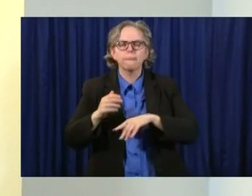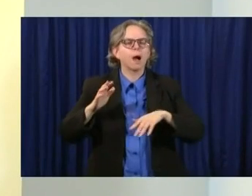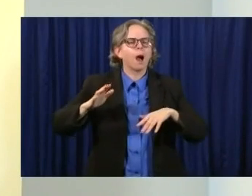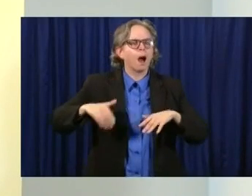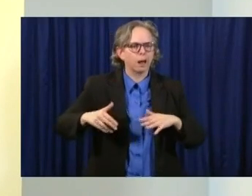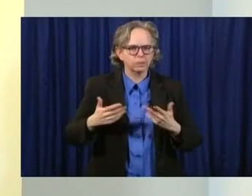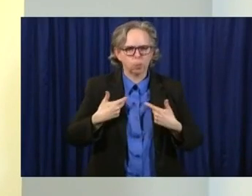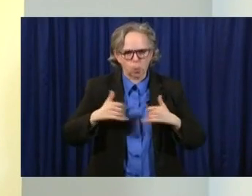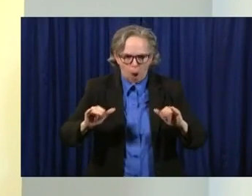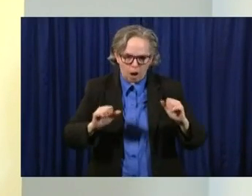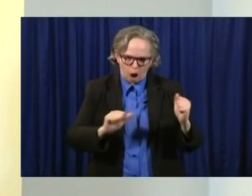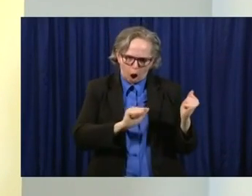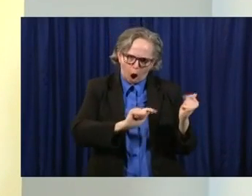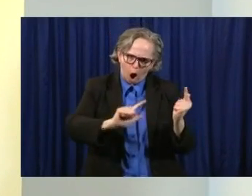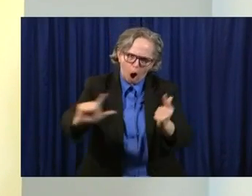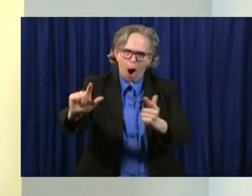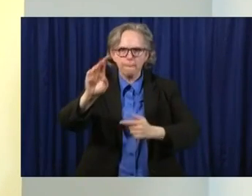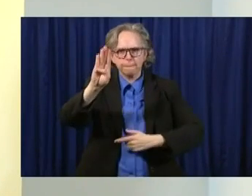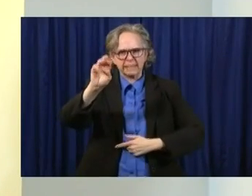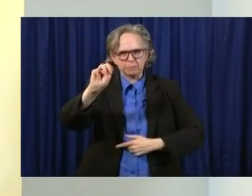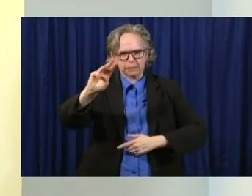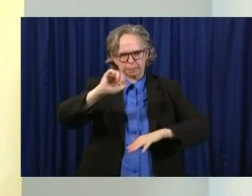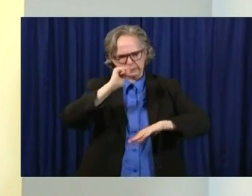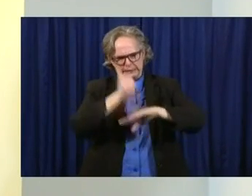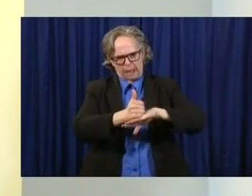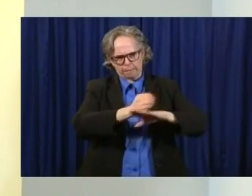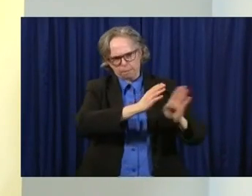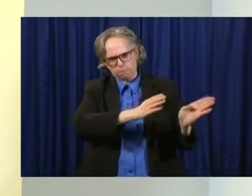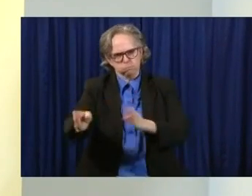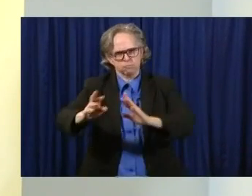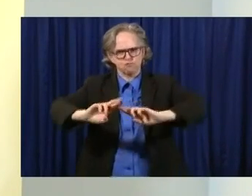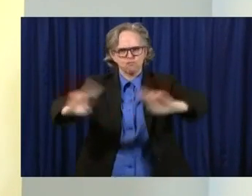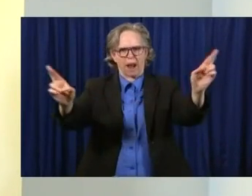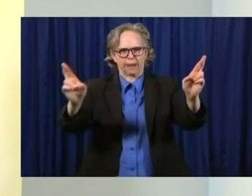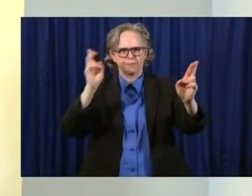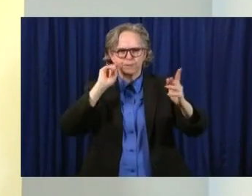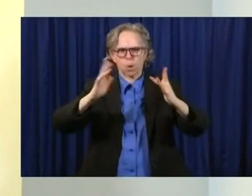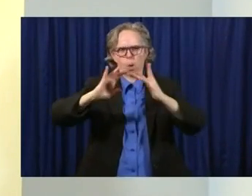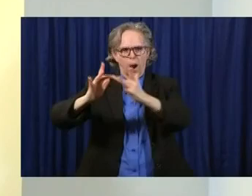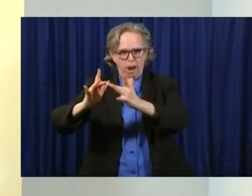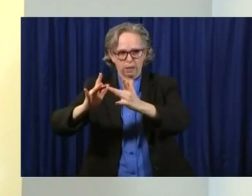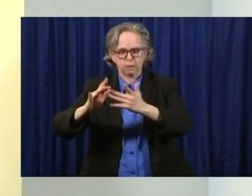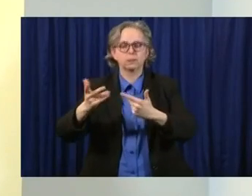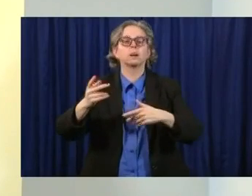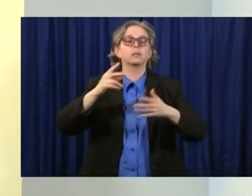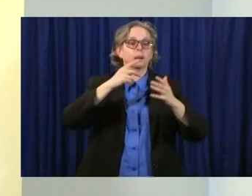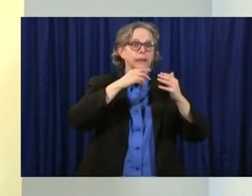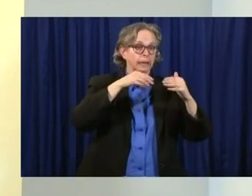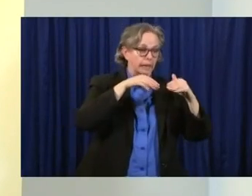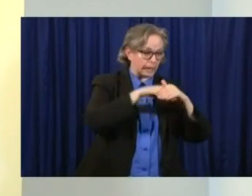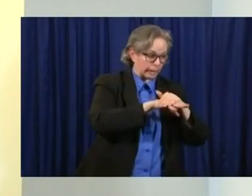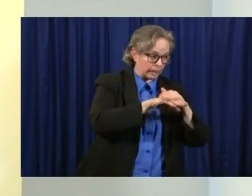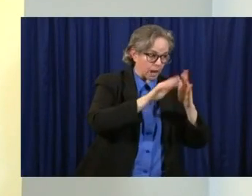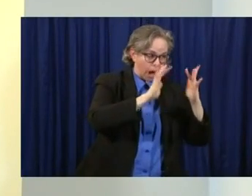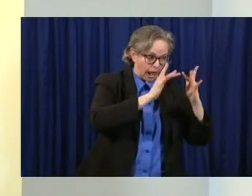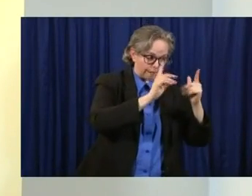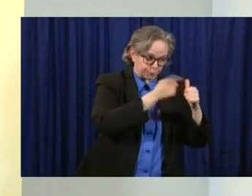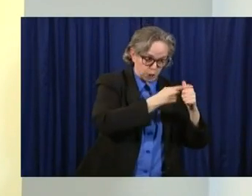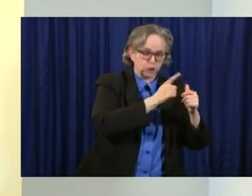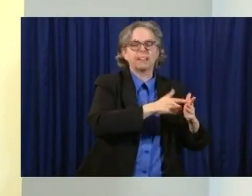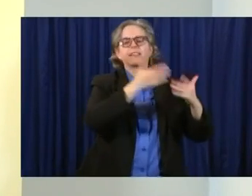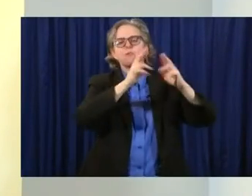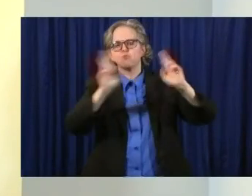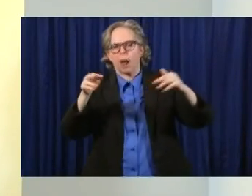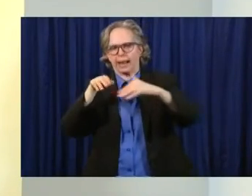them in that situation where you will be able to check in online prior to opening them up at the end of the month. So